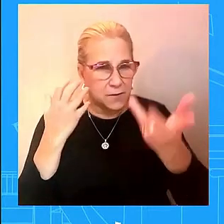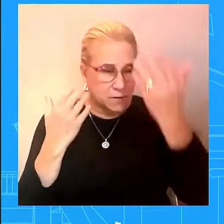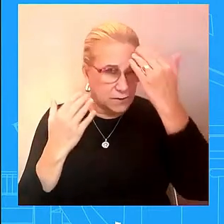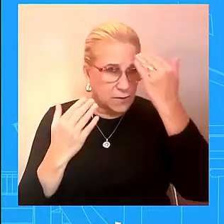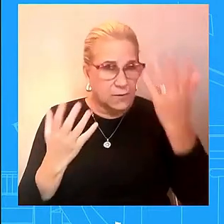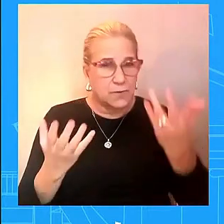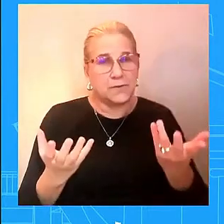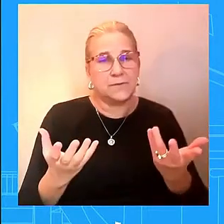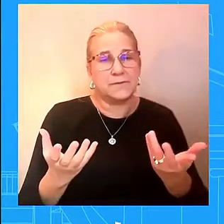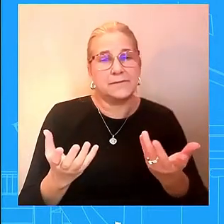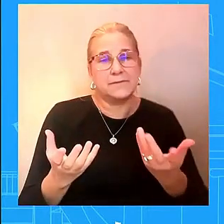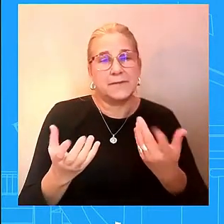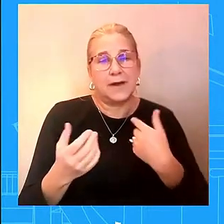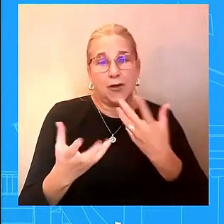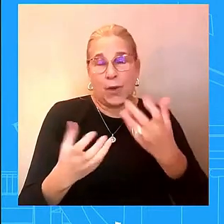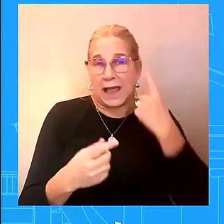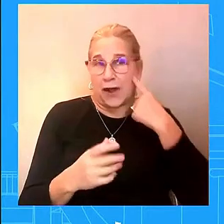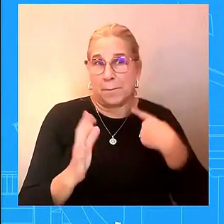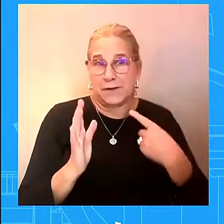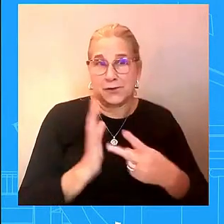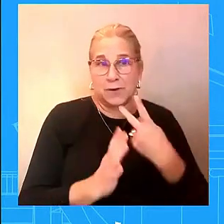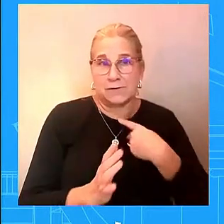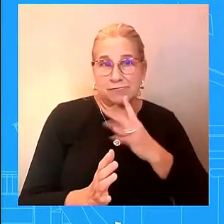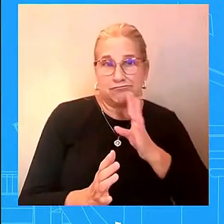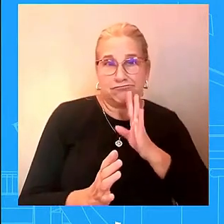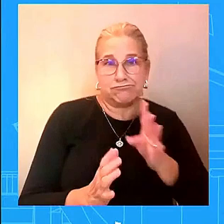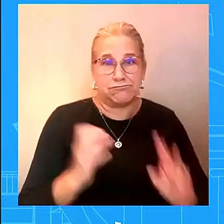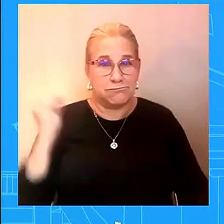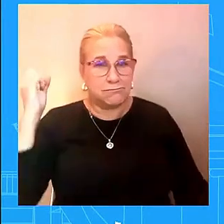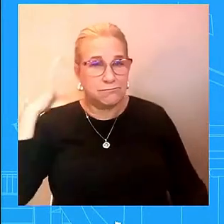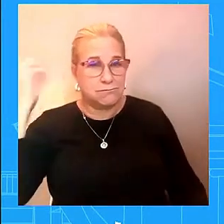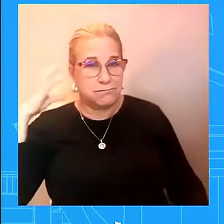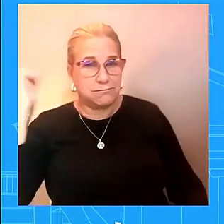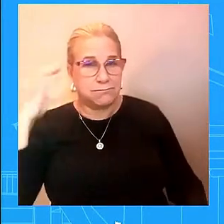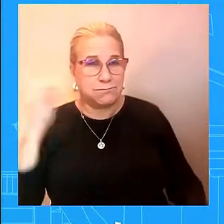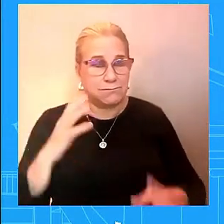i don't know if they're fixing it or not okay let's get going